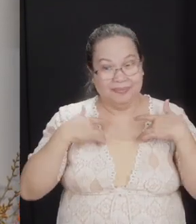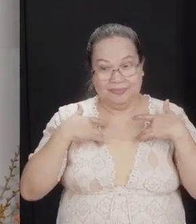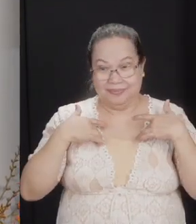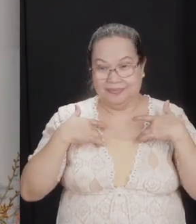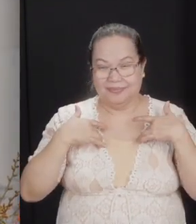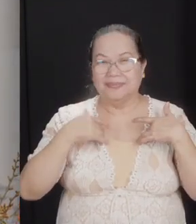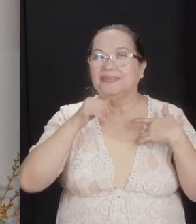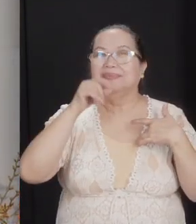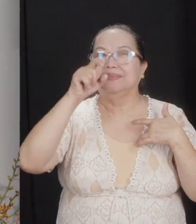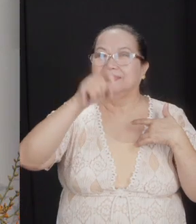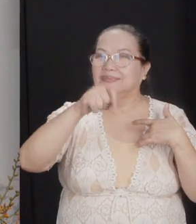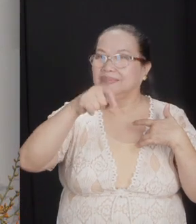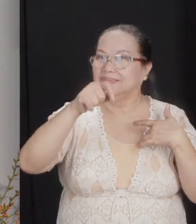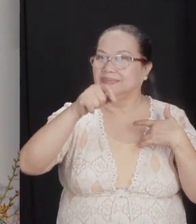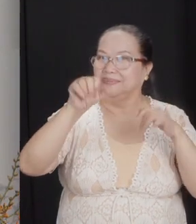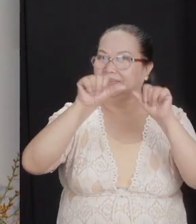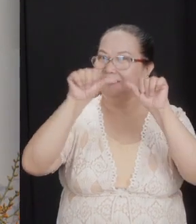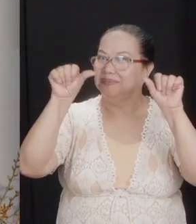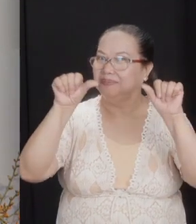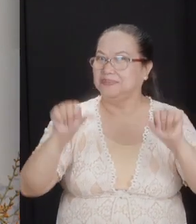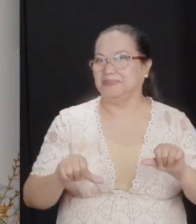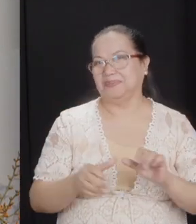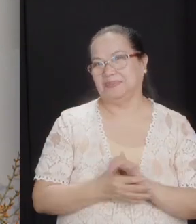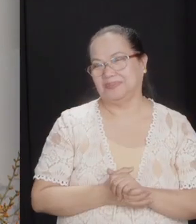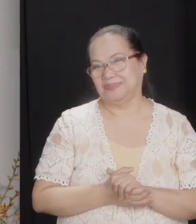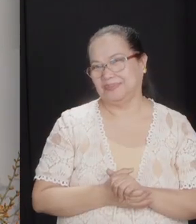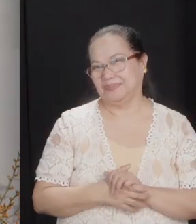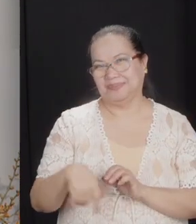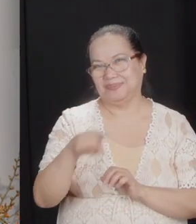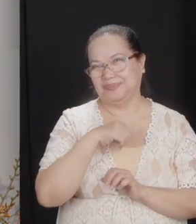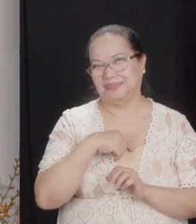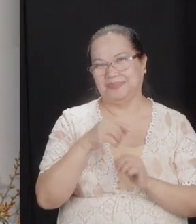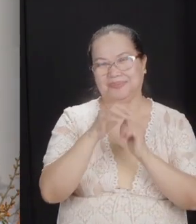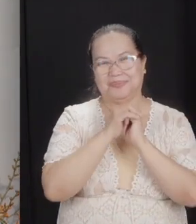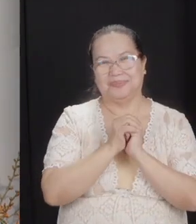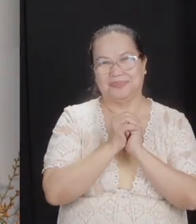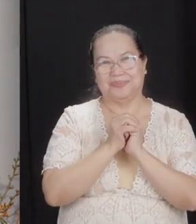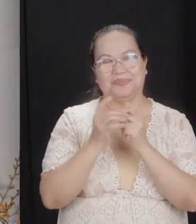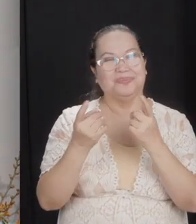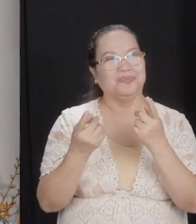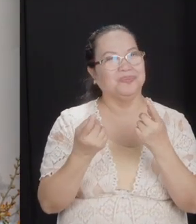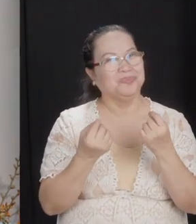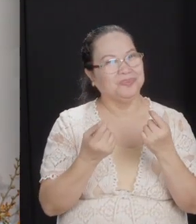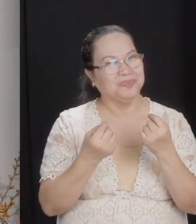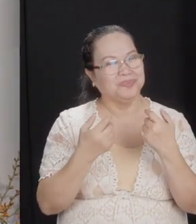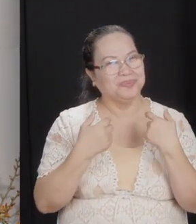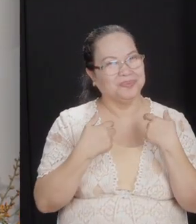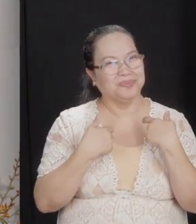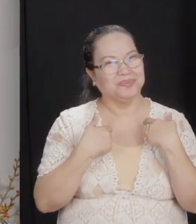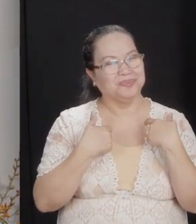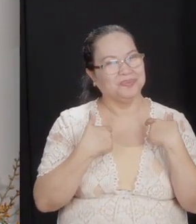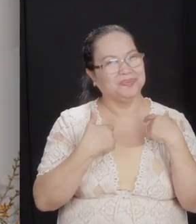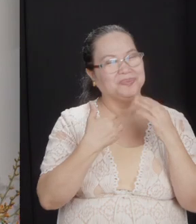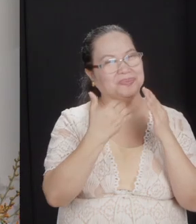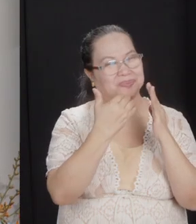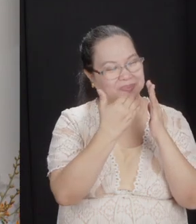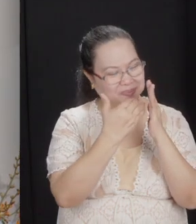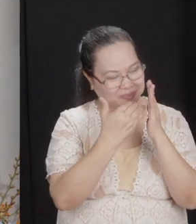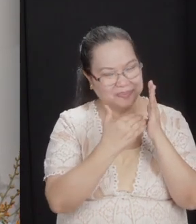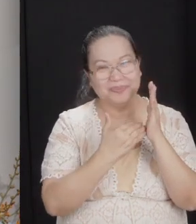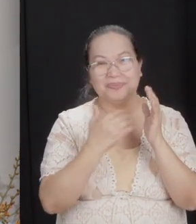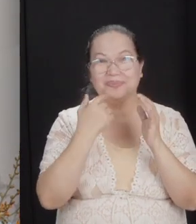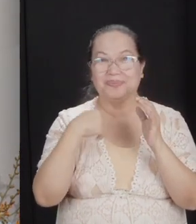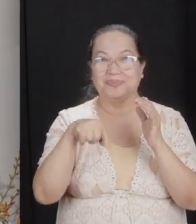unnecessary altars? That's the reason why we worship the way we do. There are elements and I'll mention them to you in our